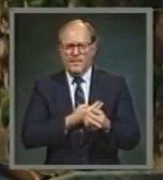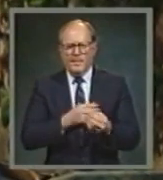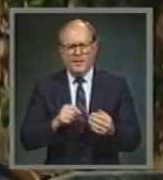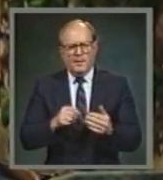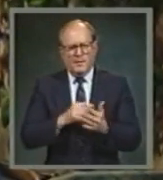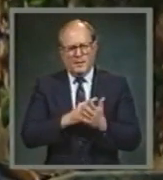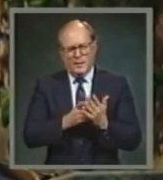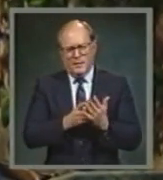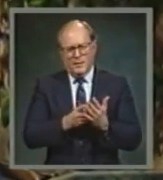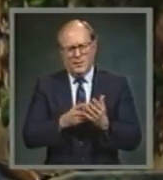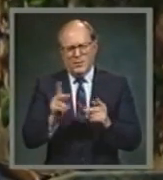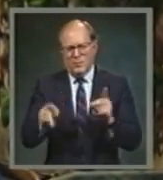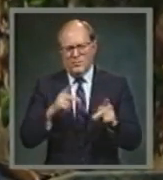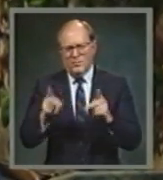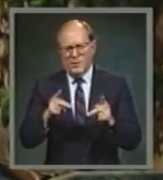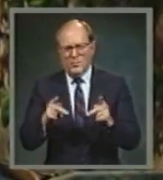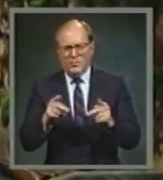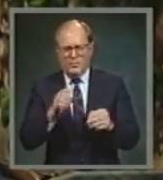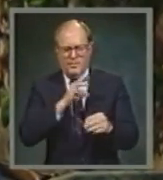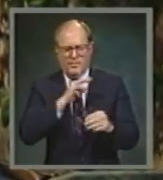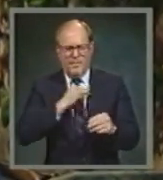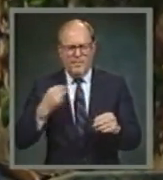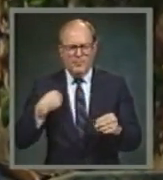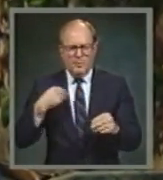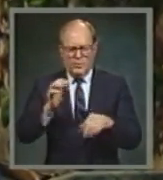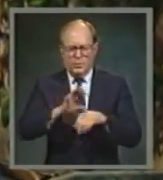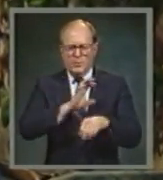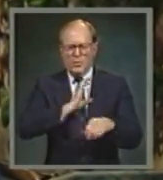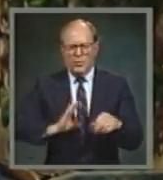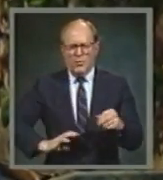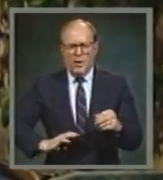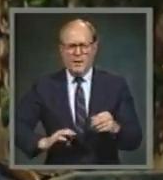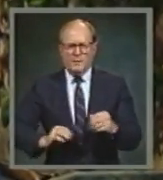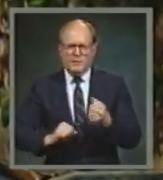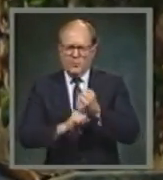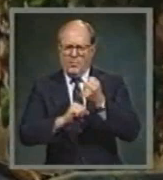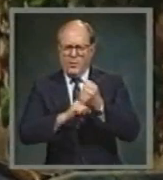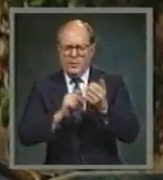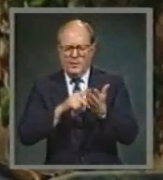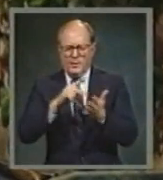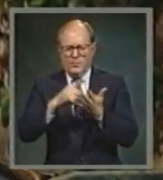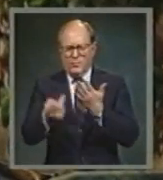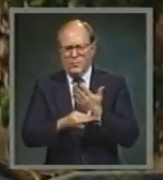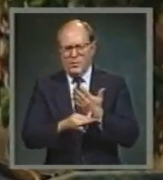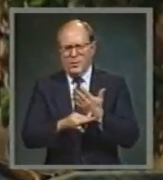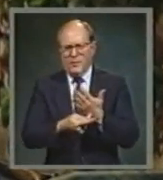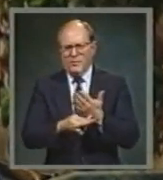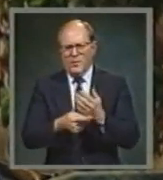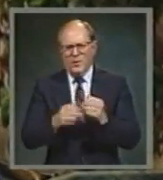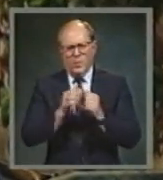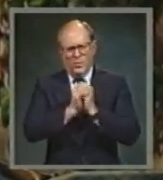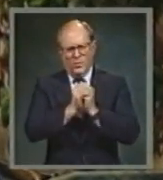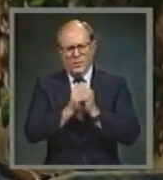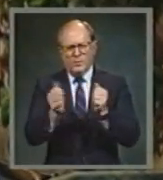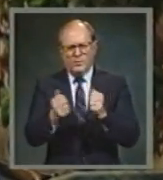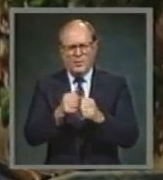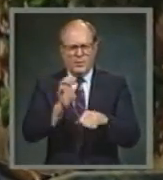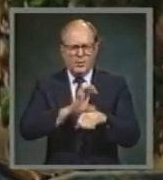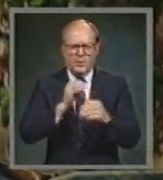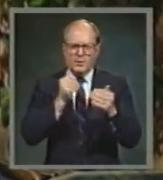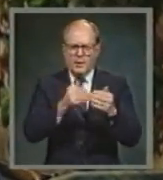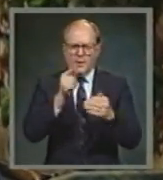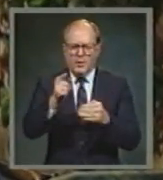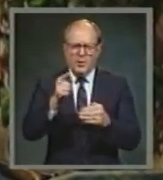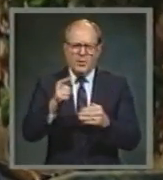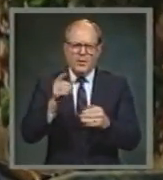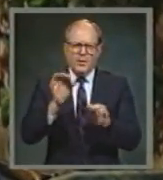These are the people who make all of this possible without cost. Would you worship with a congregation that's near you there? And if you need